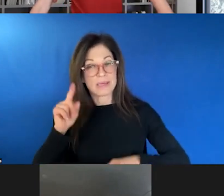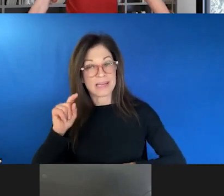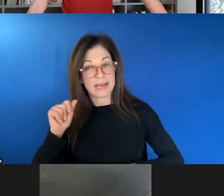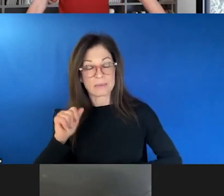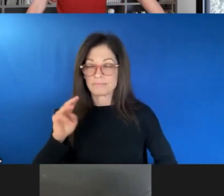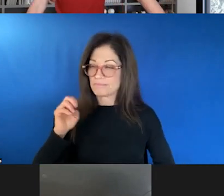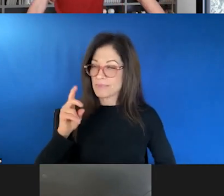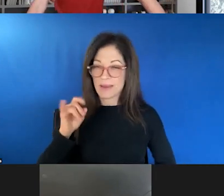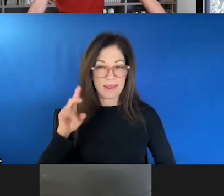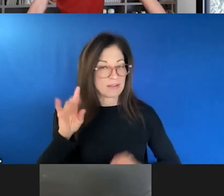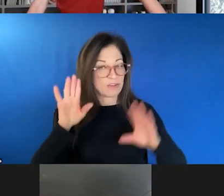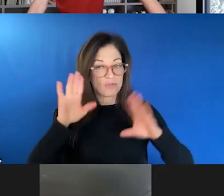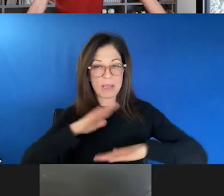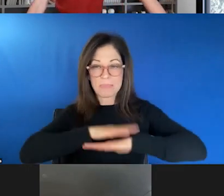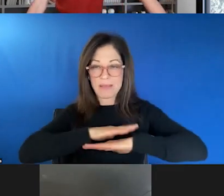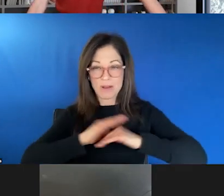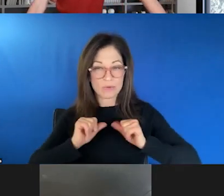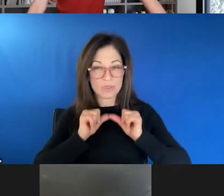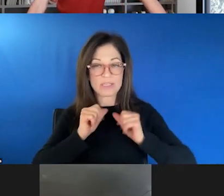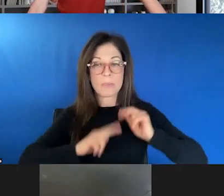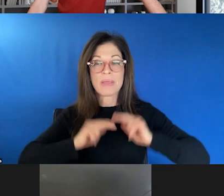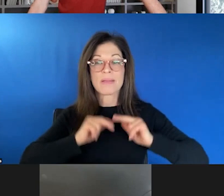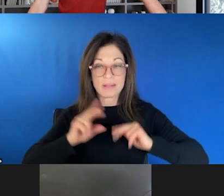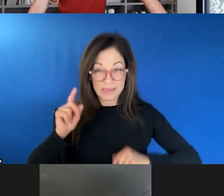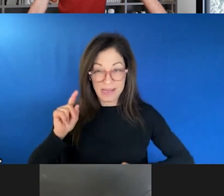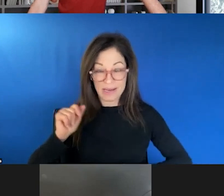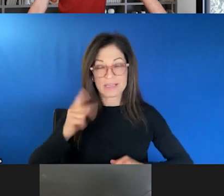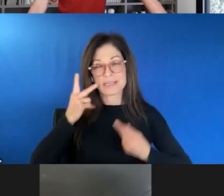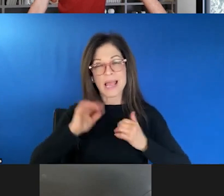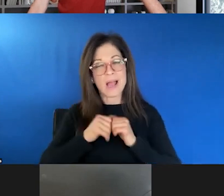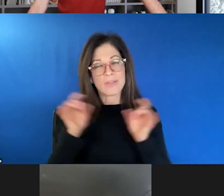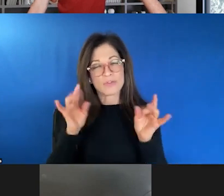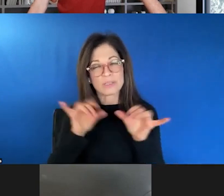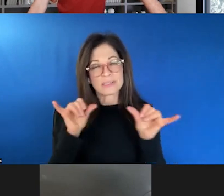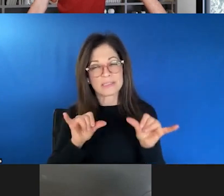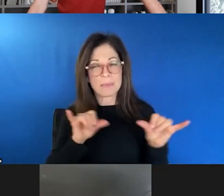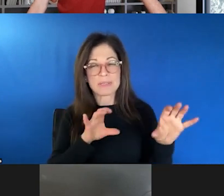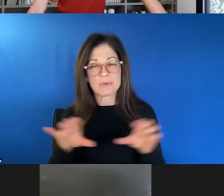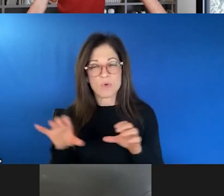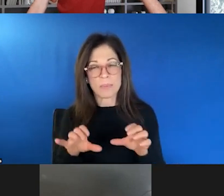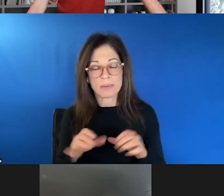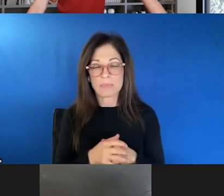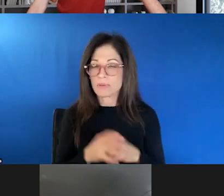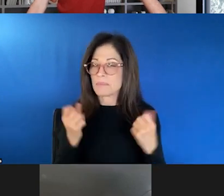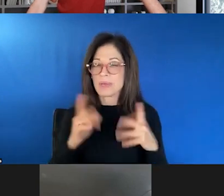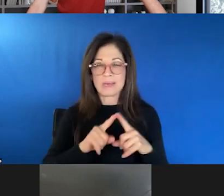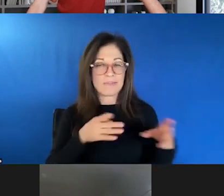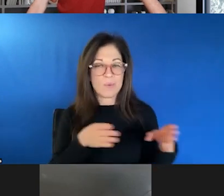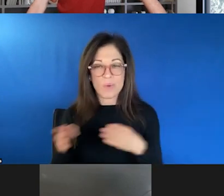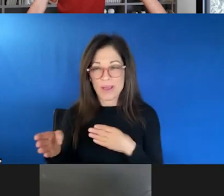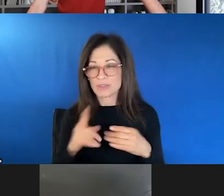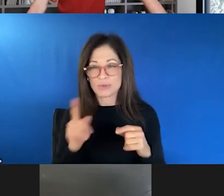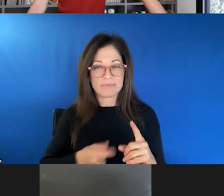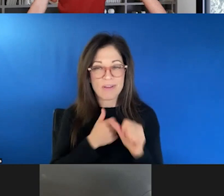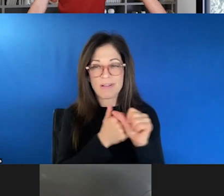great platform by which to continue to continue build data to look at how a crisis system is performing. But there's so many different strategies that can be pursued.